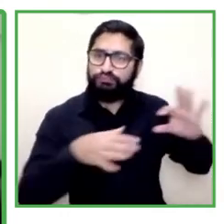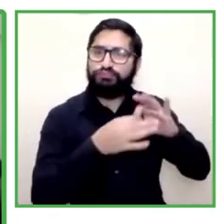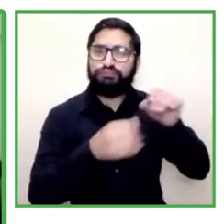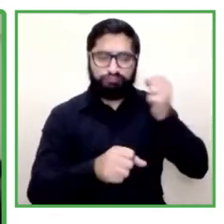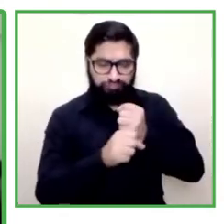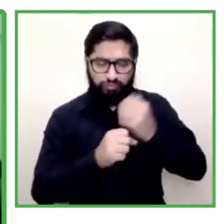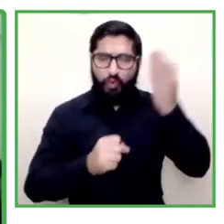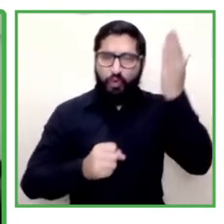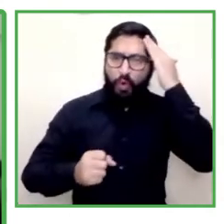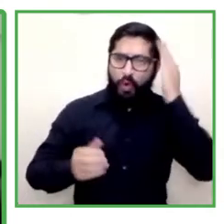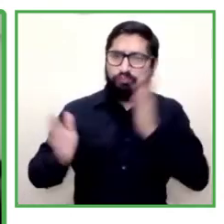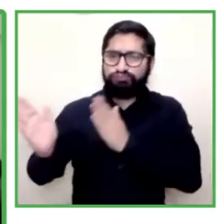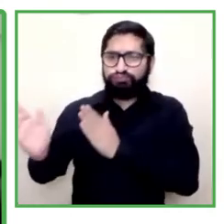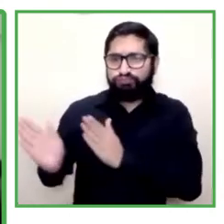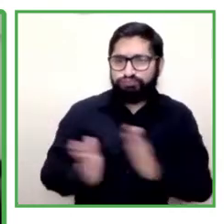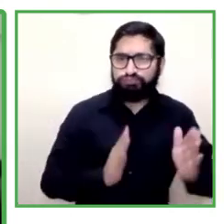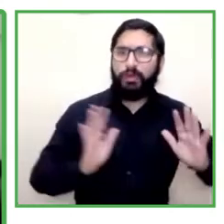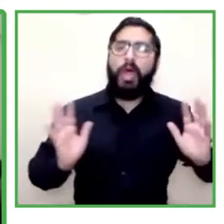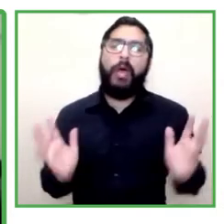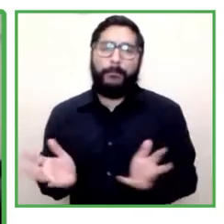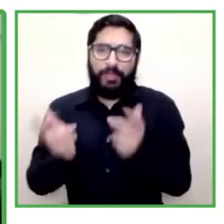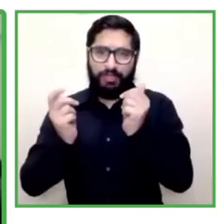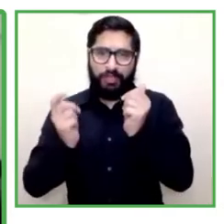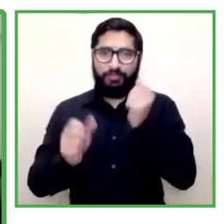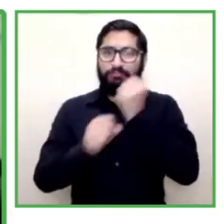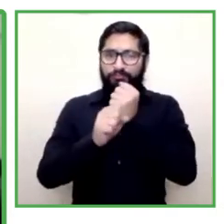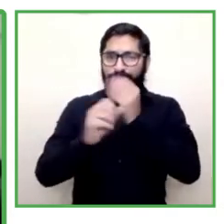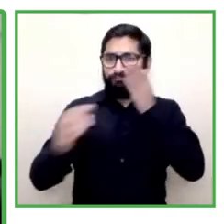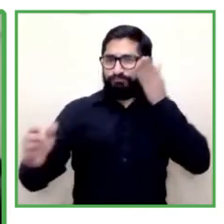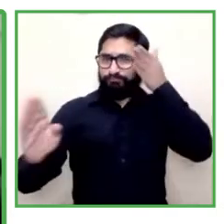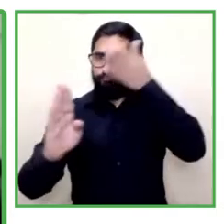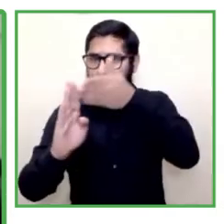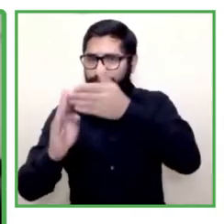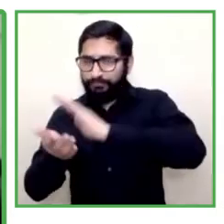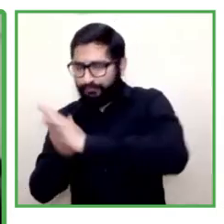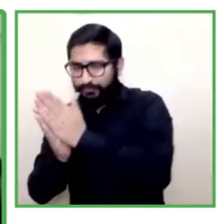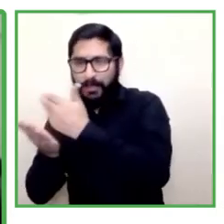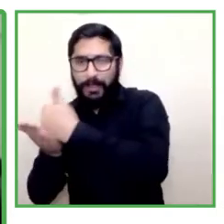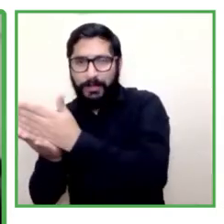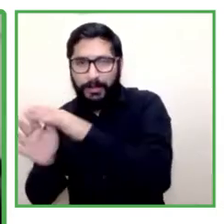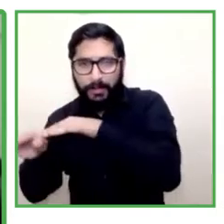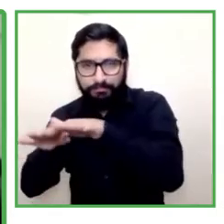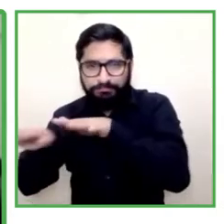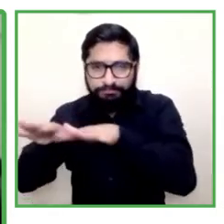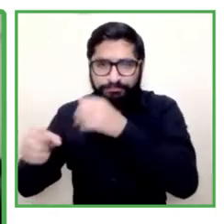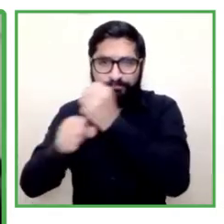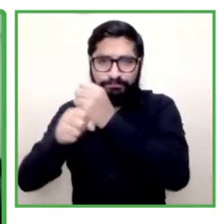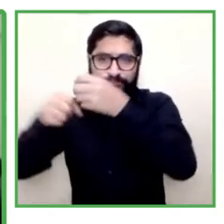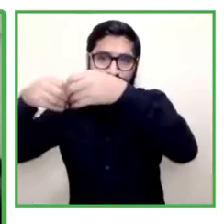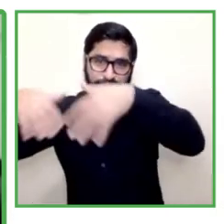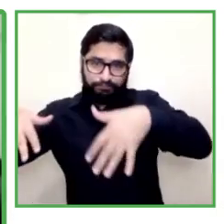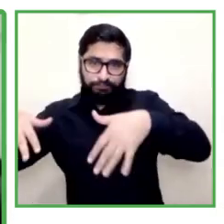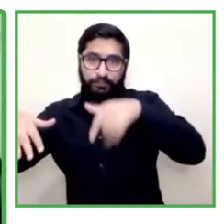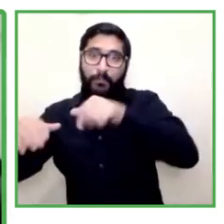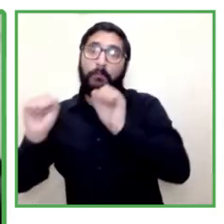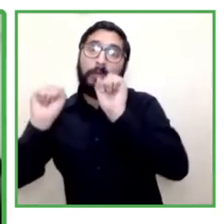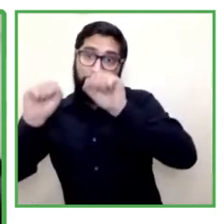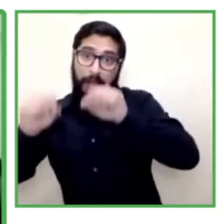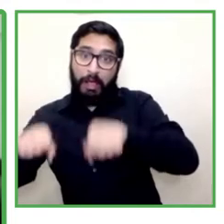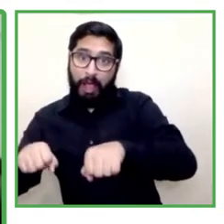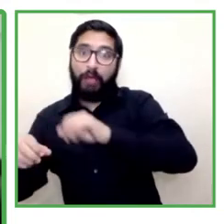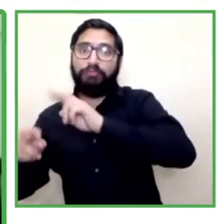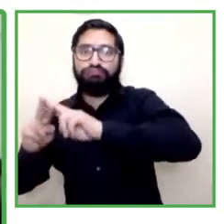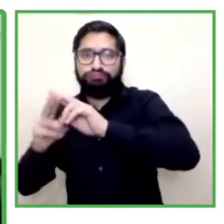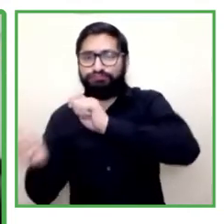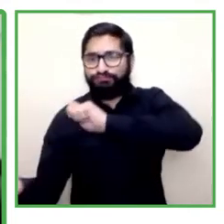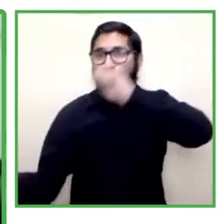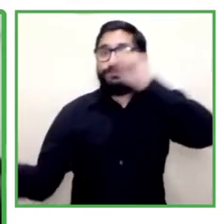number